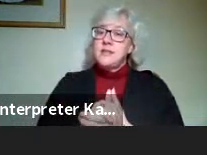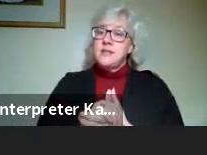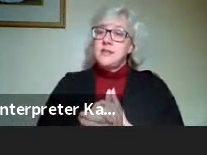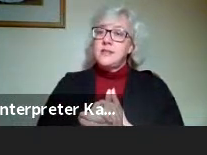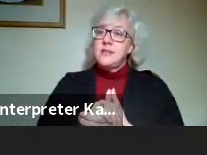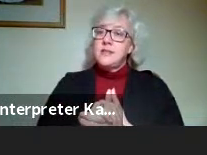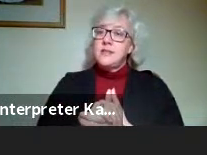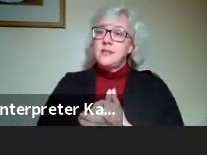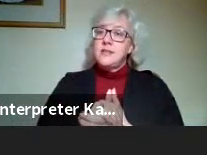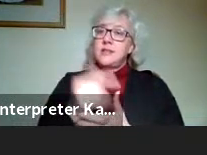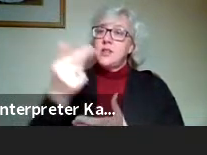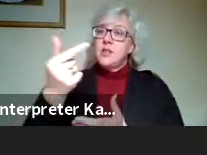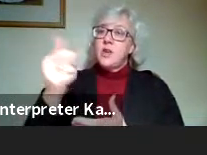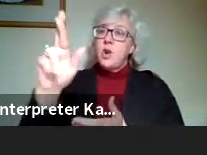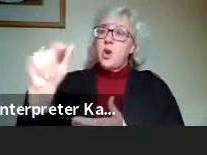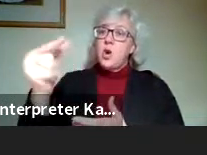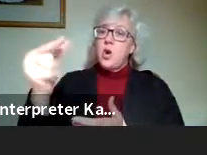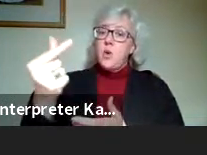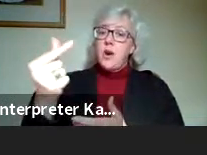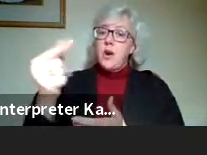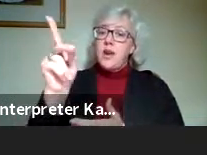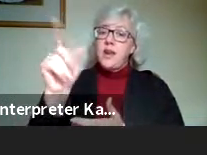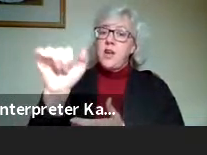Greg Kirstein,